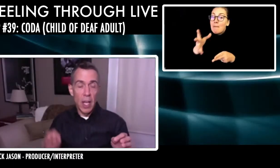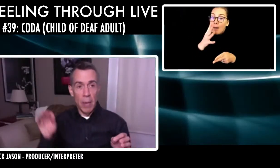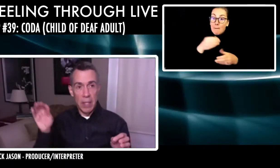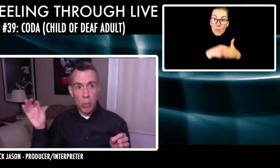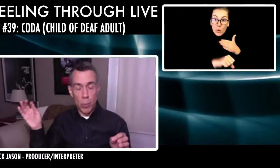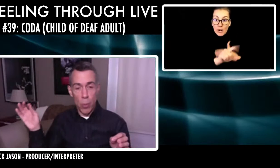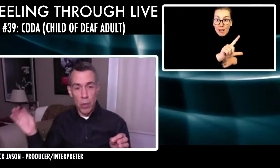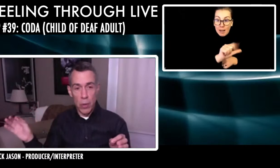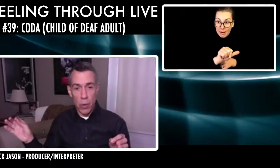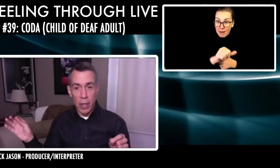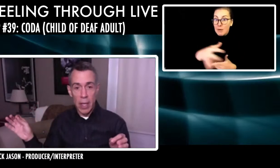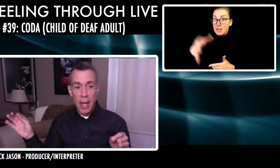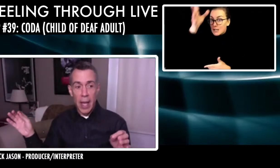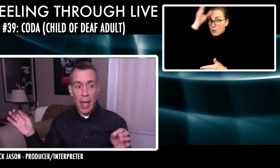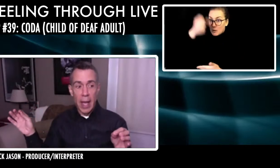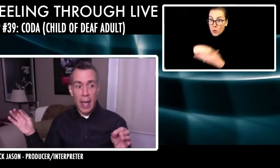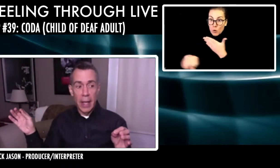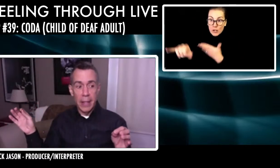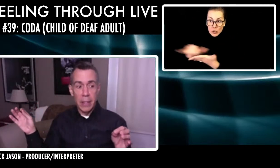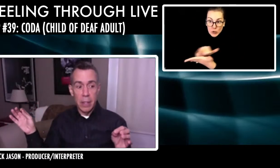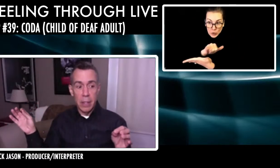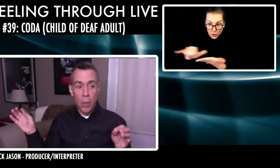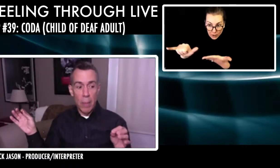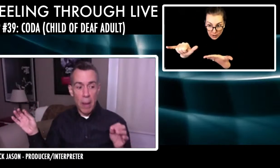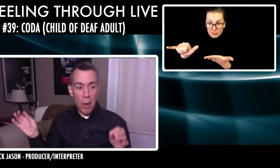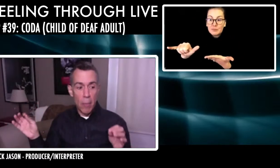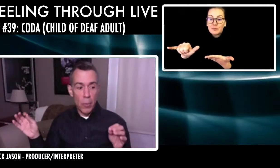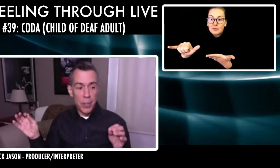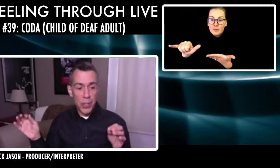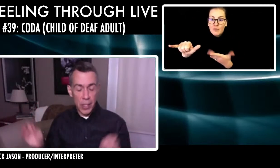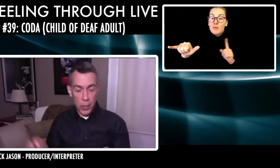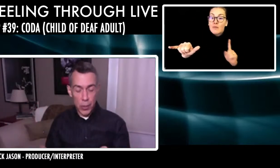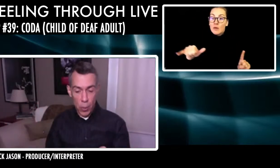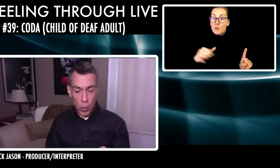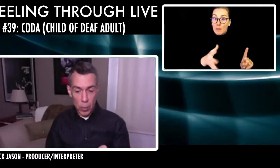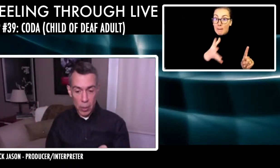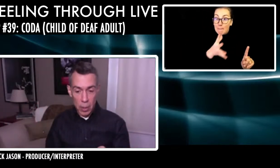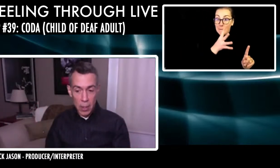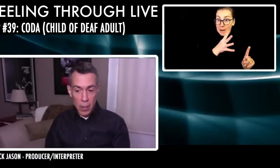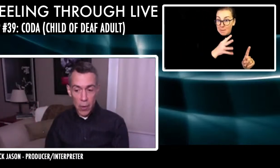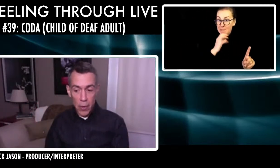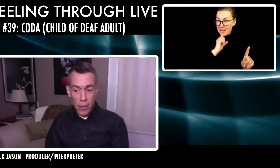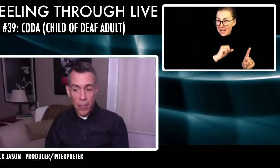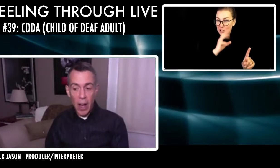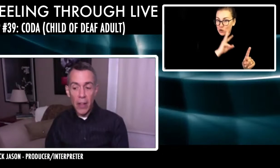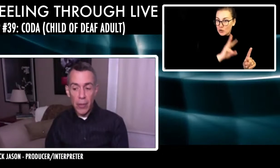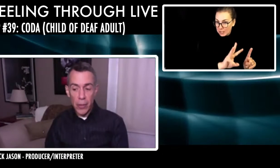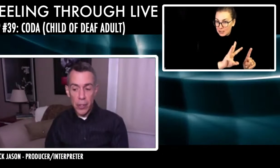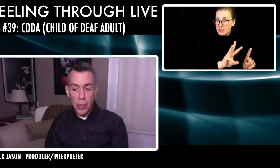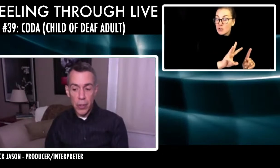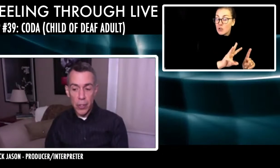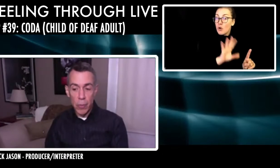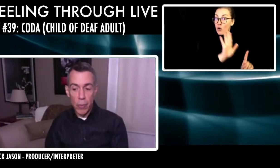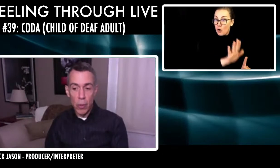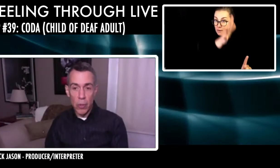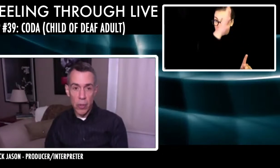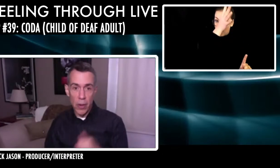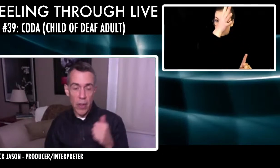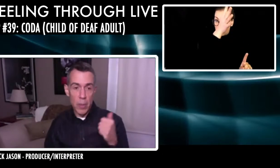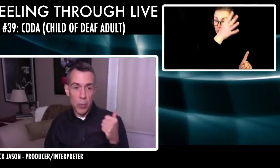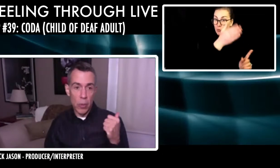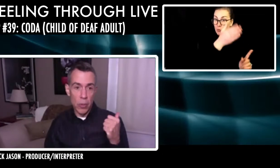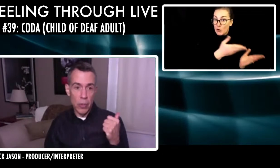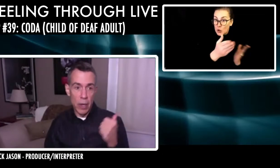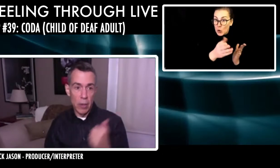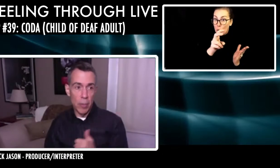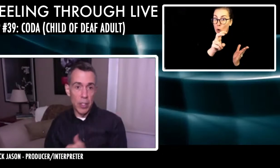and my dad was born in New York. And when my mom was six years old, her father took her to a rollercoaster, a